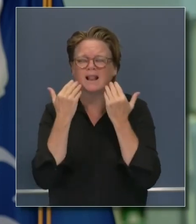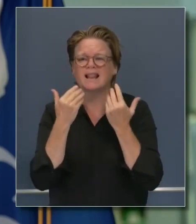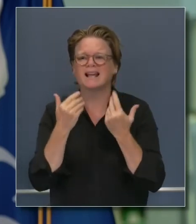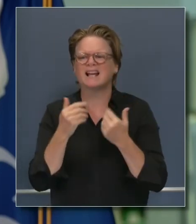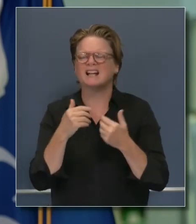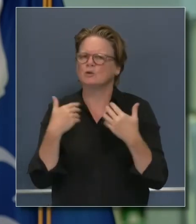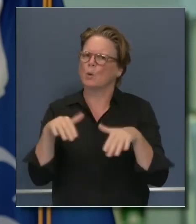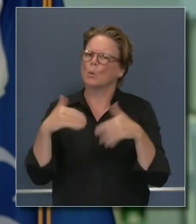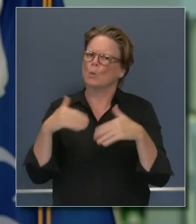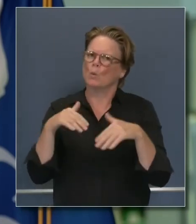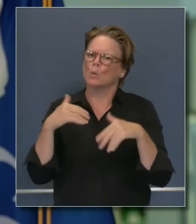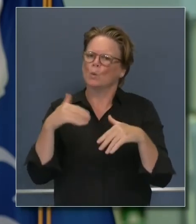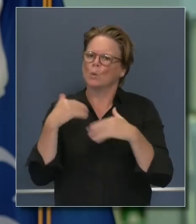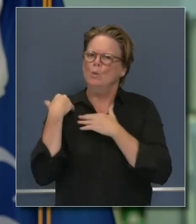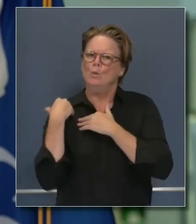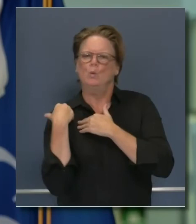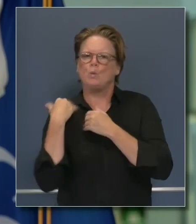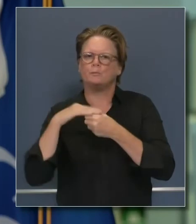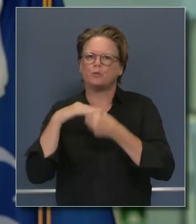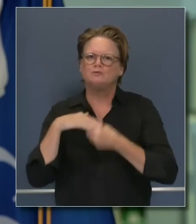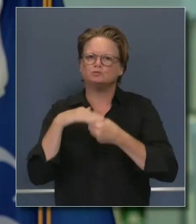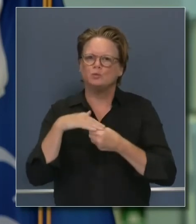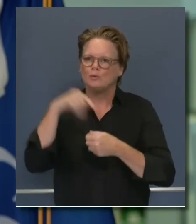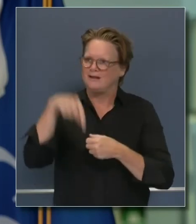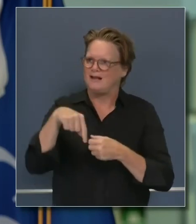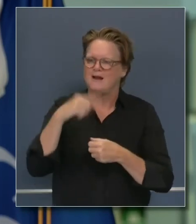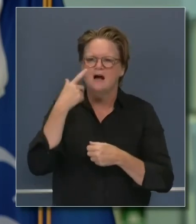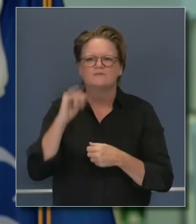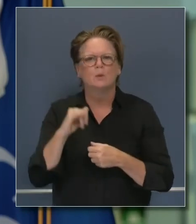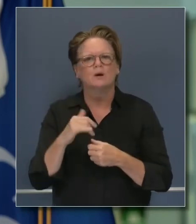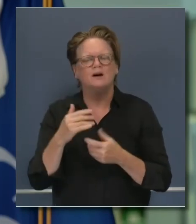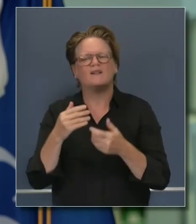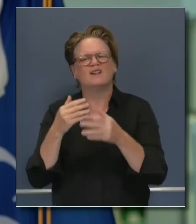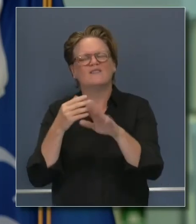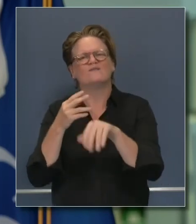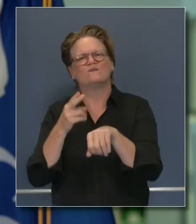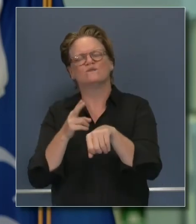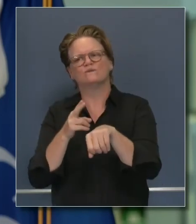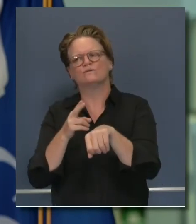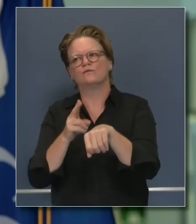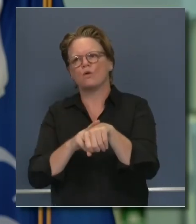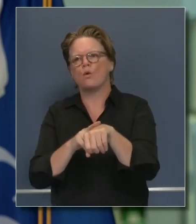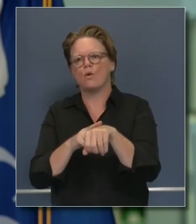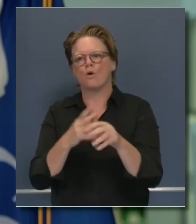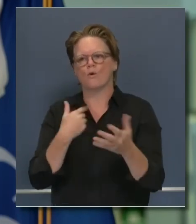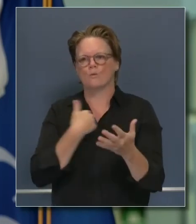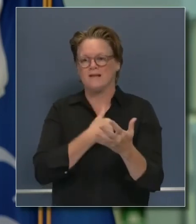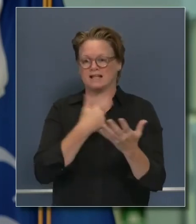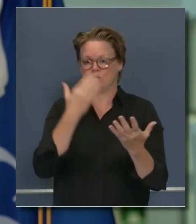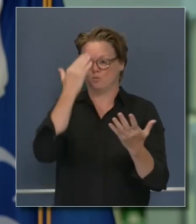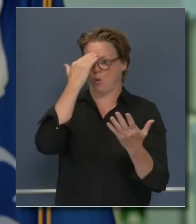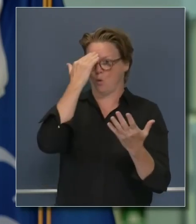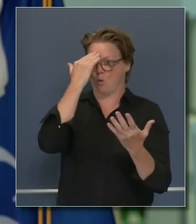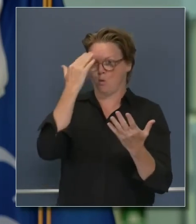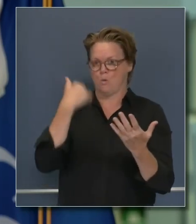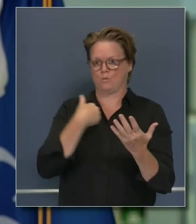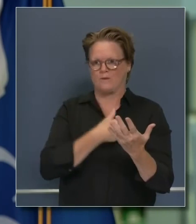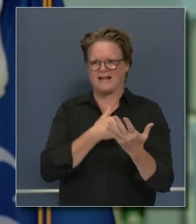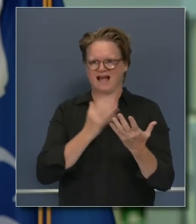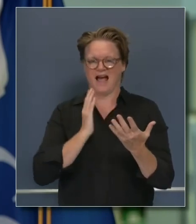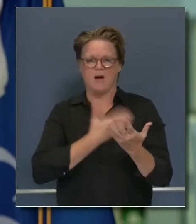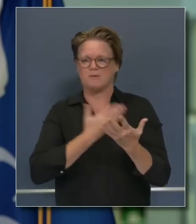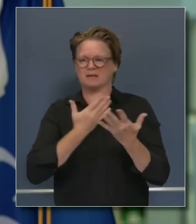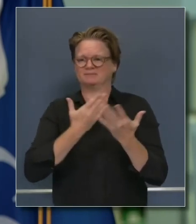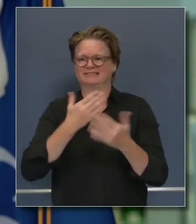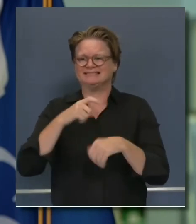is somewhat anomalous. It's anomalous in the context of what we grew up with. Decades ago, we